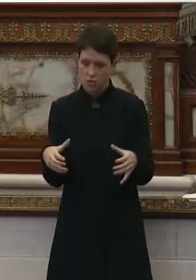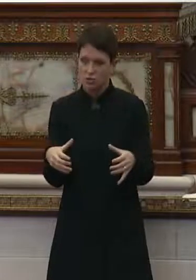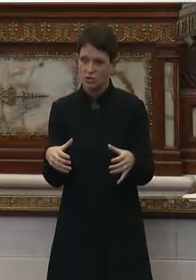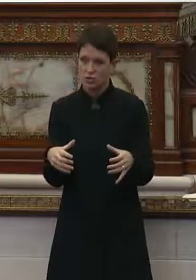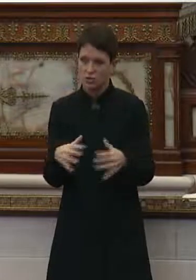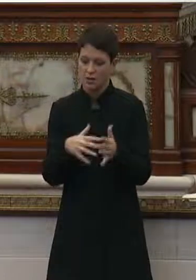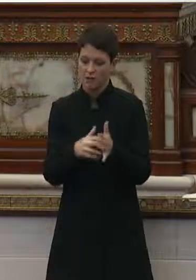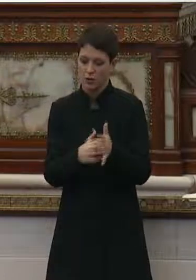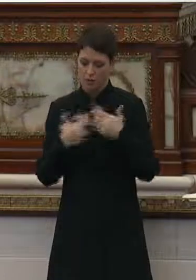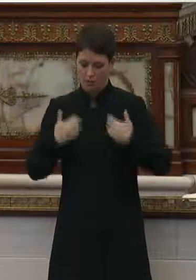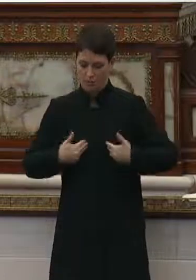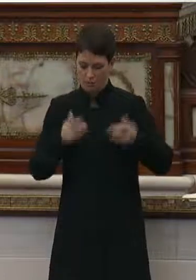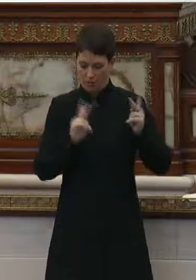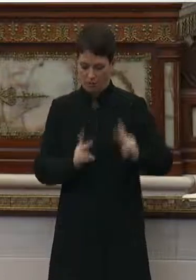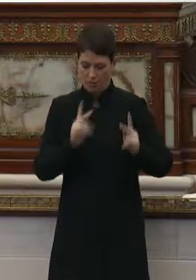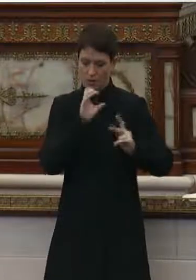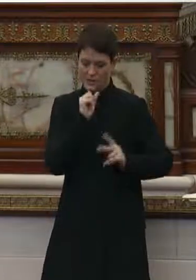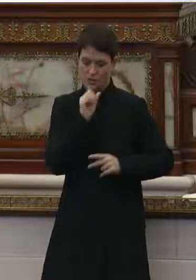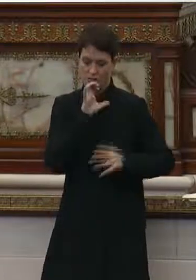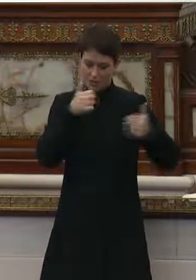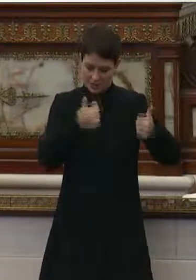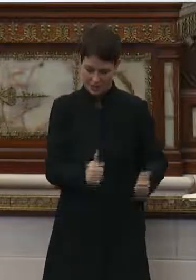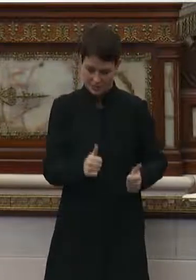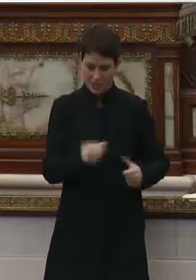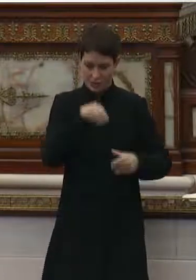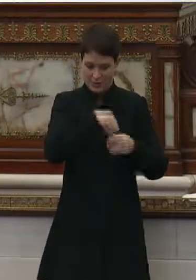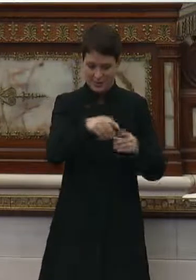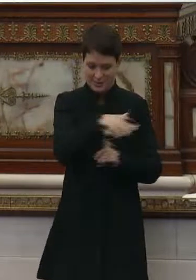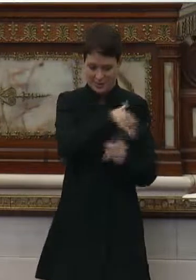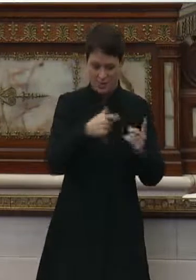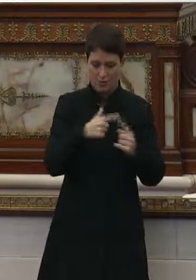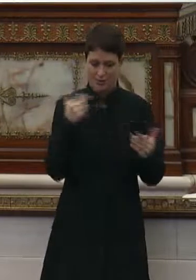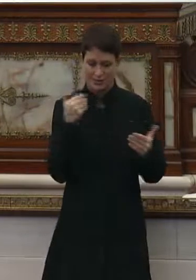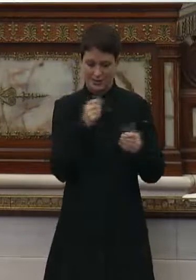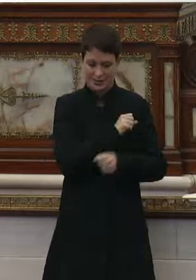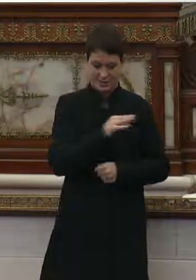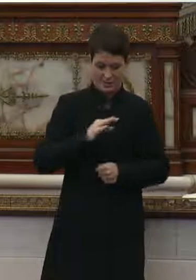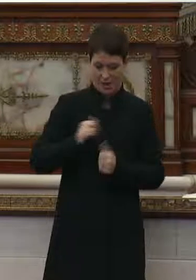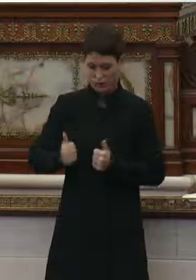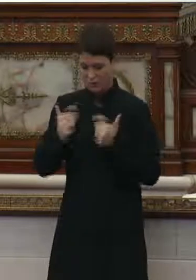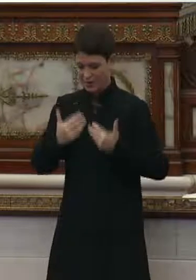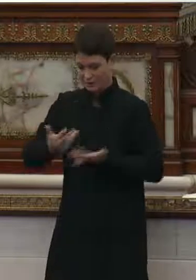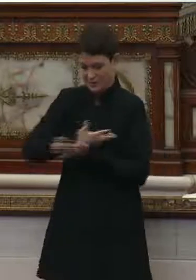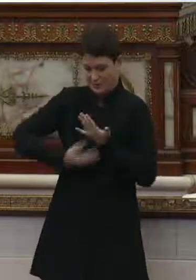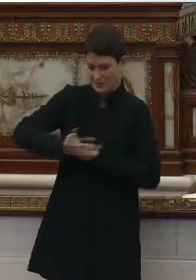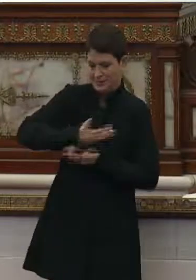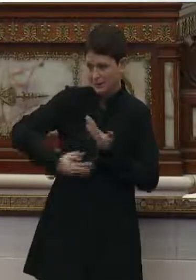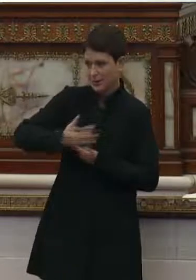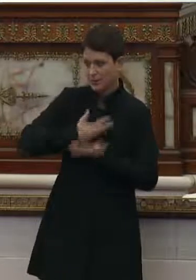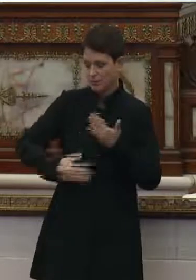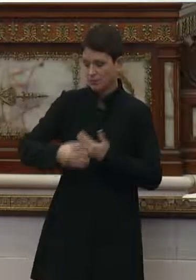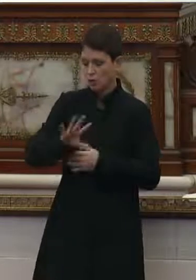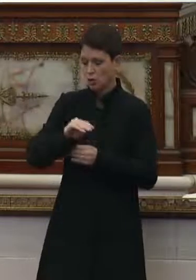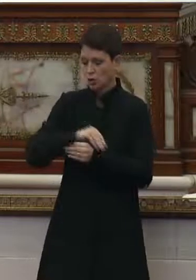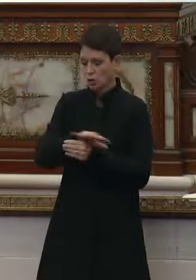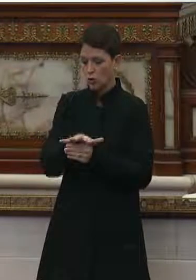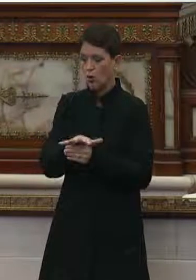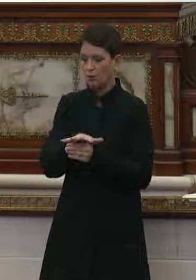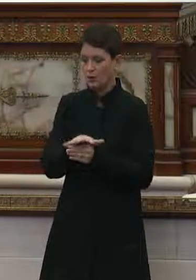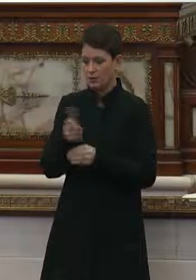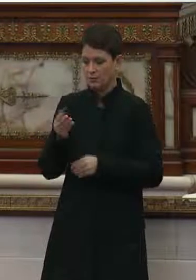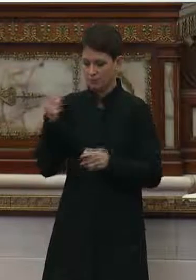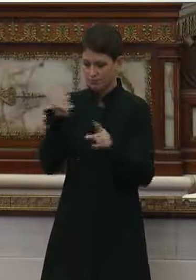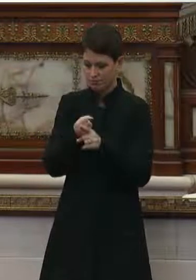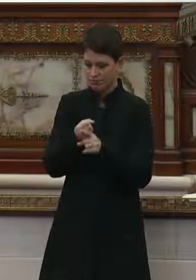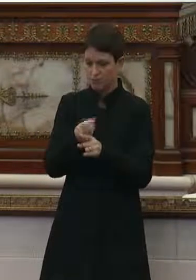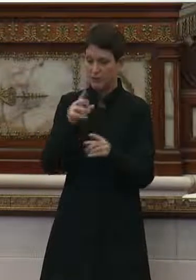very vulnerable elderly persons indoors and the close contact between staff members and residents. Once the COVID-19 is introduced